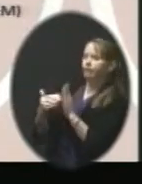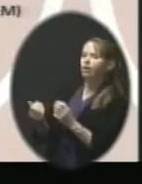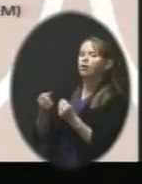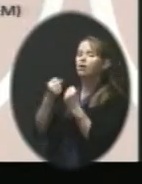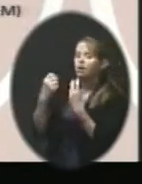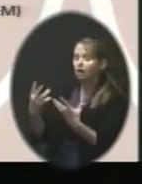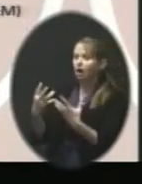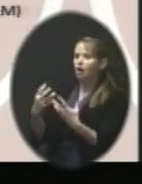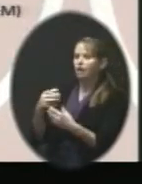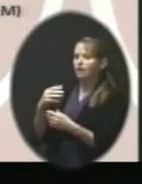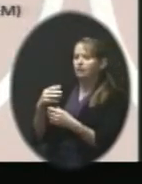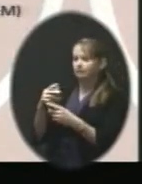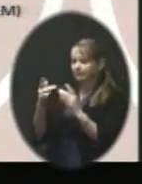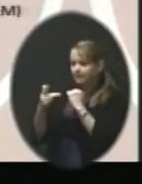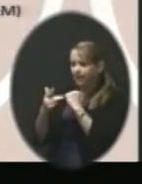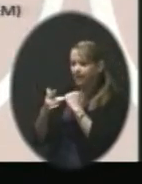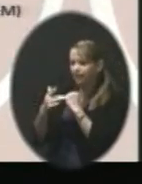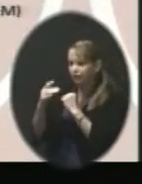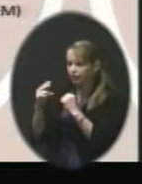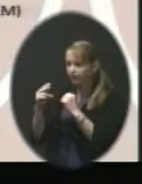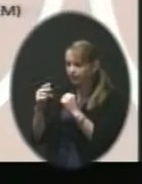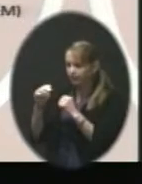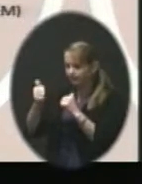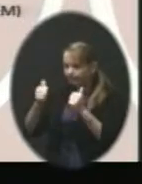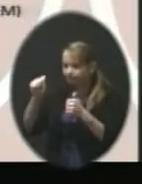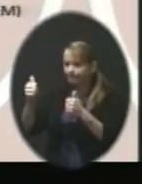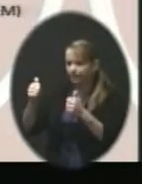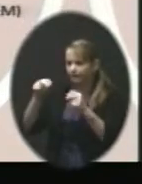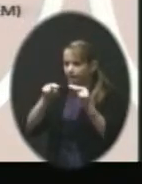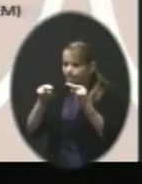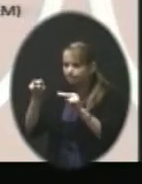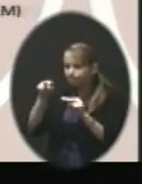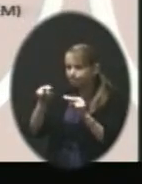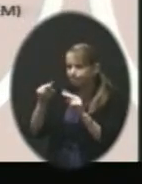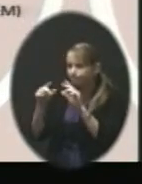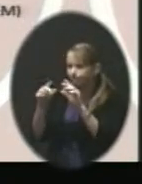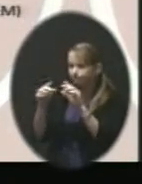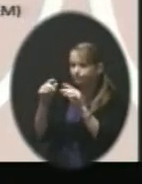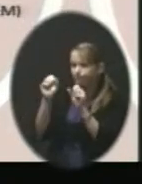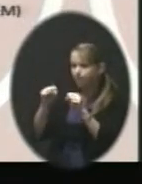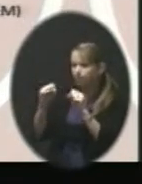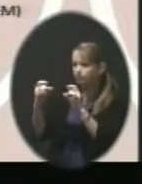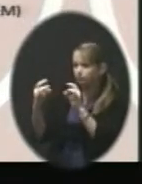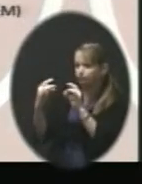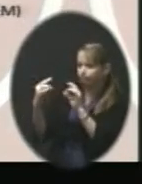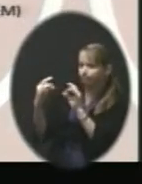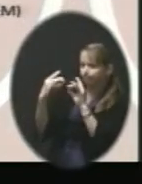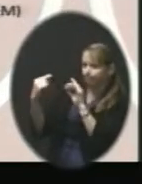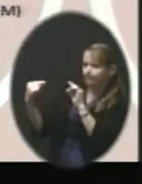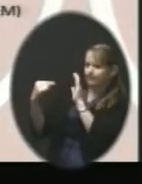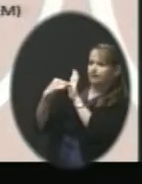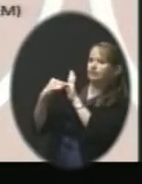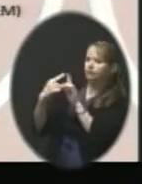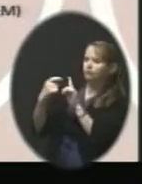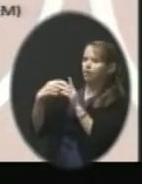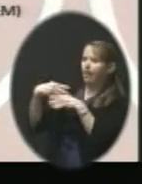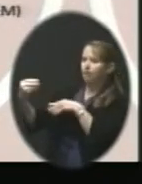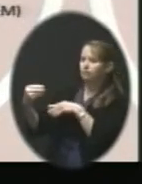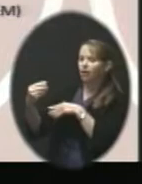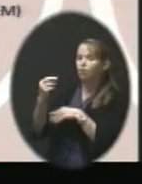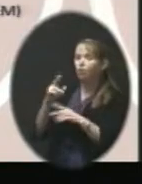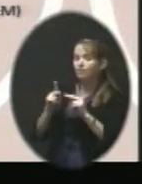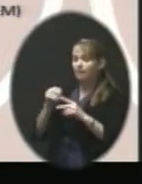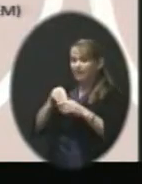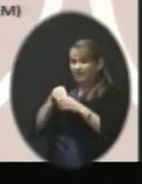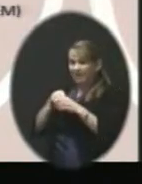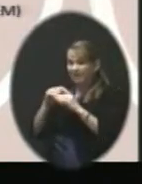there and just monitor things that are going on, any possible intrusion from the outside, anybody on the inside that's